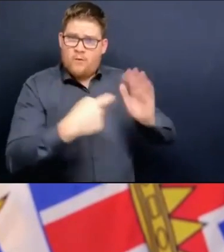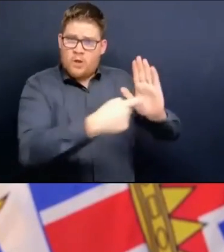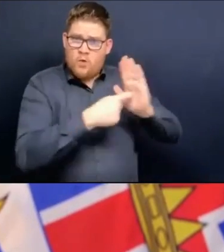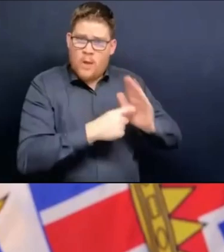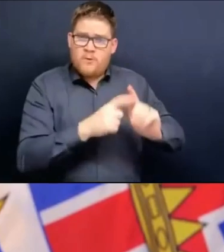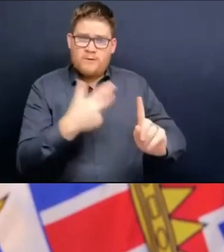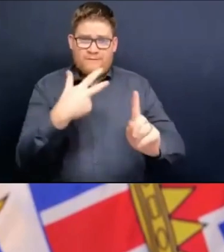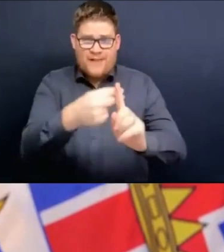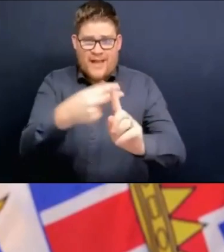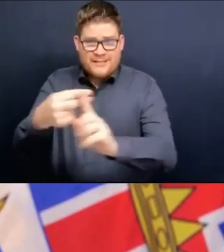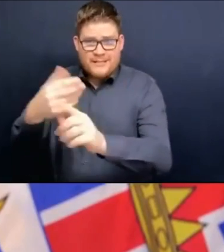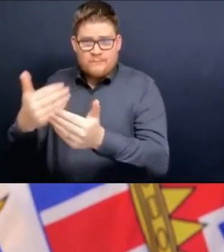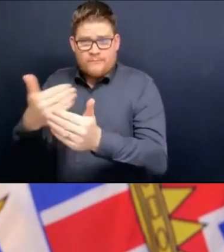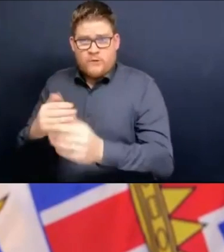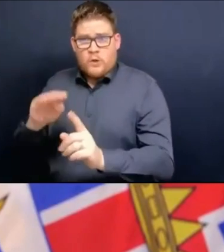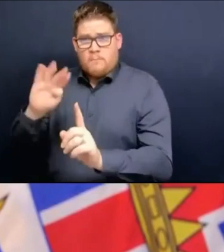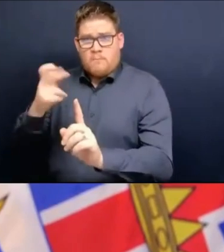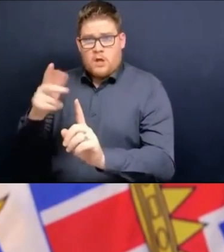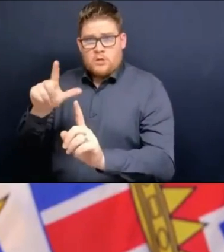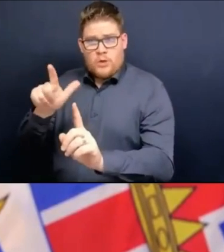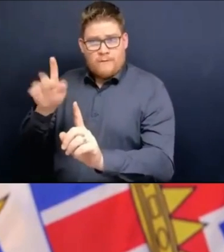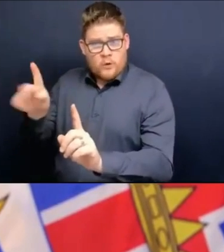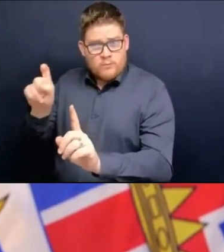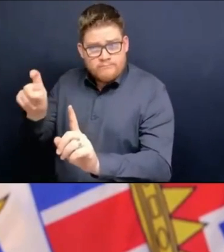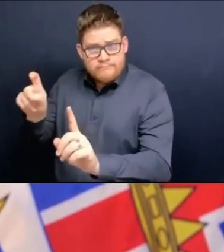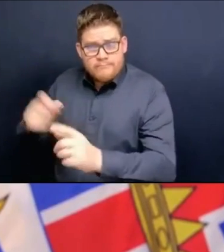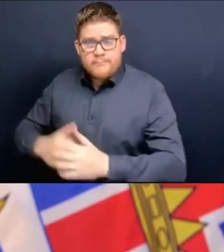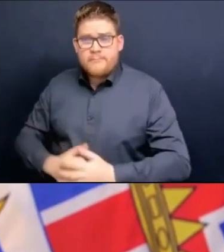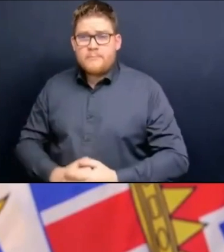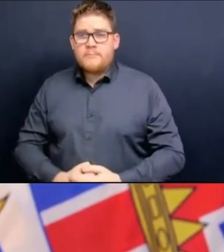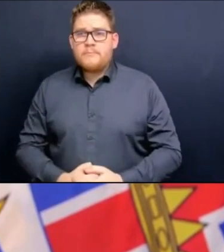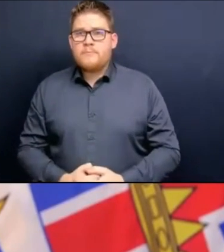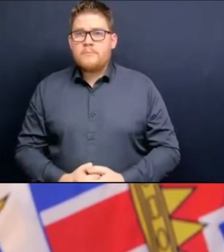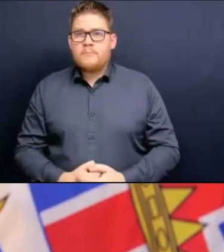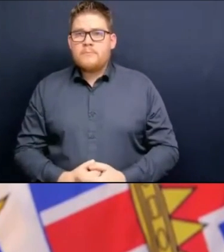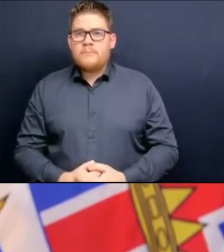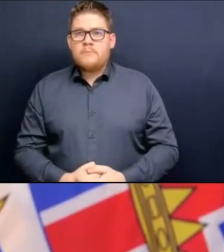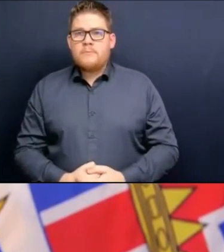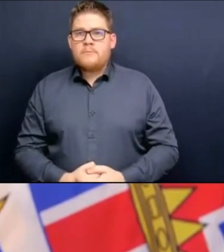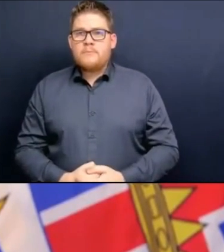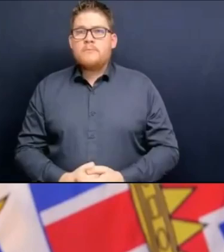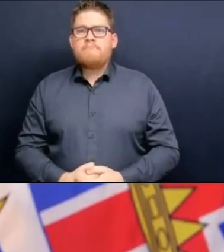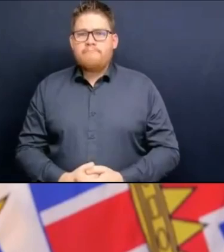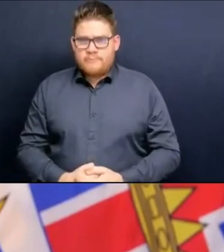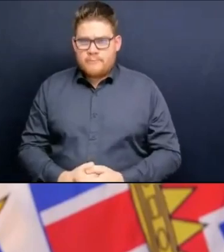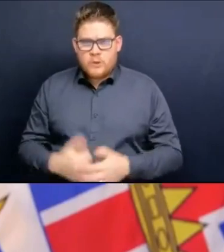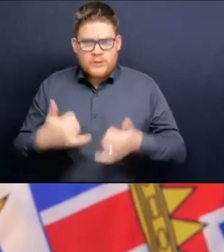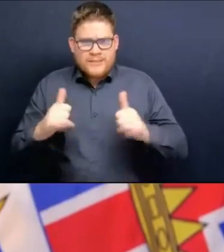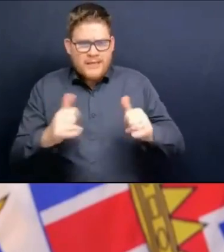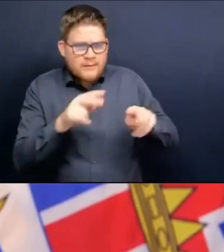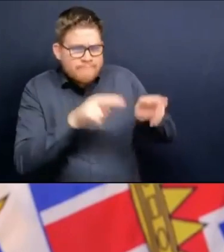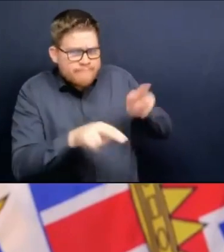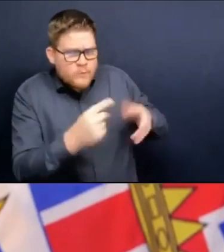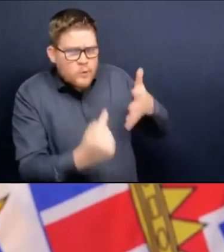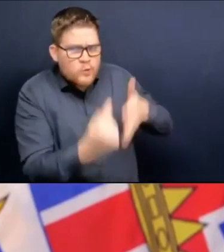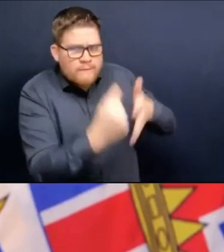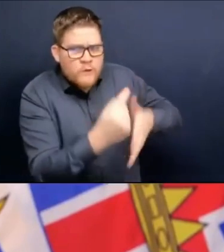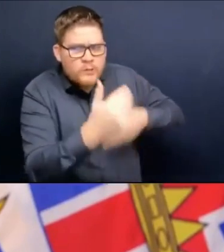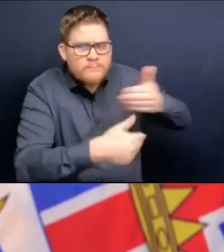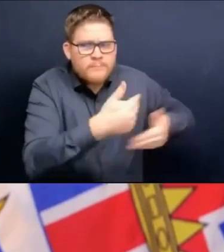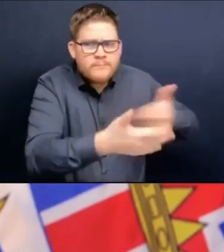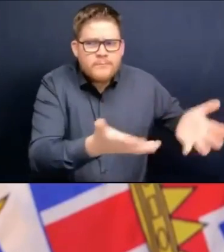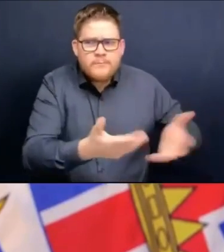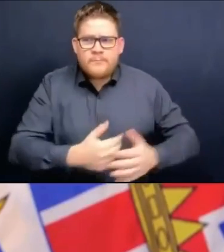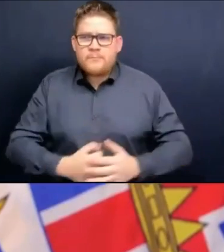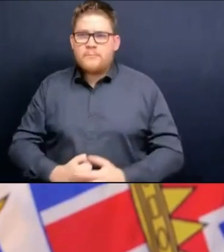24th? Or is that aspect of it under review with some of the other stuff through March and April? No, the health care